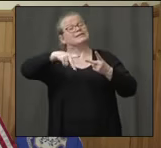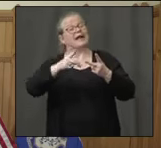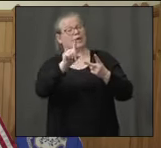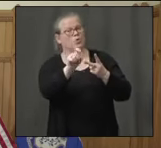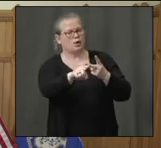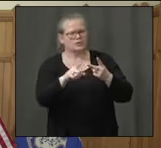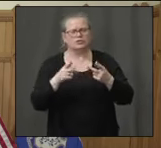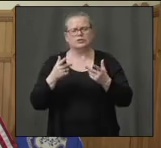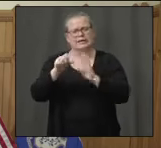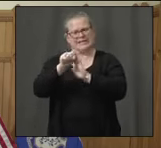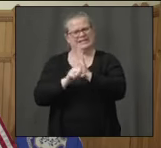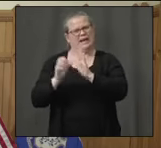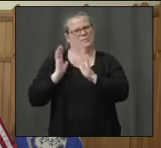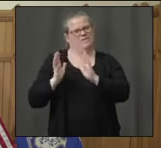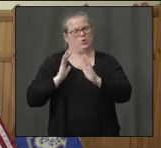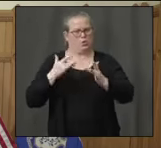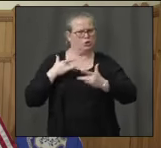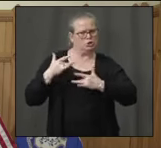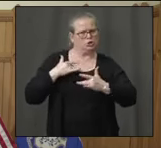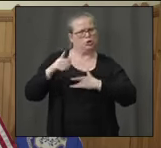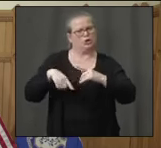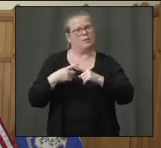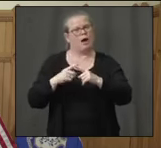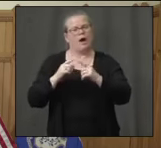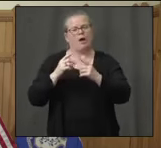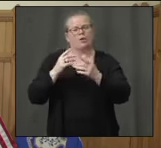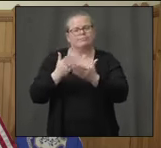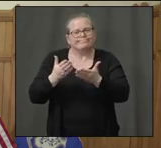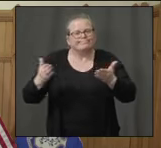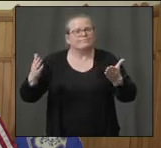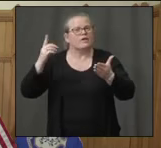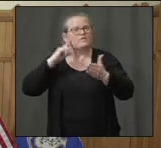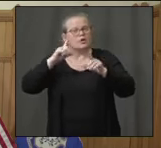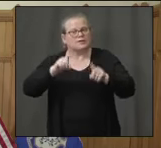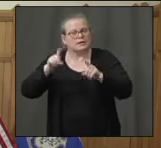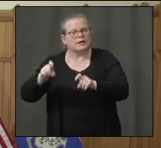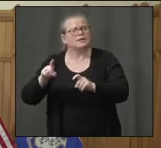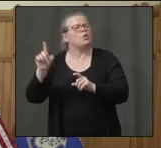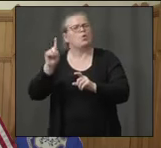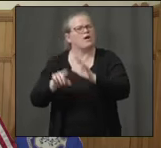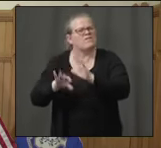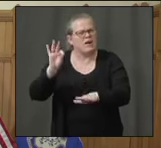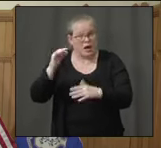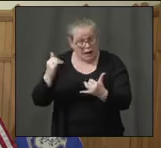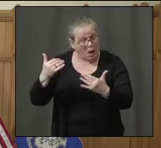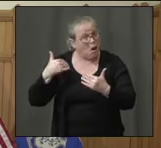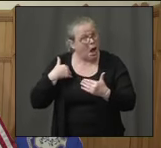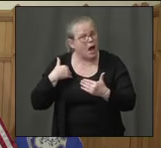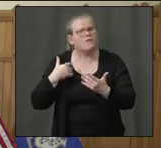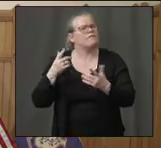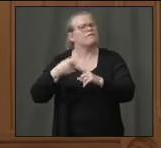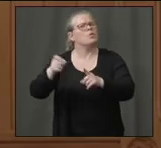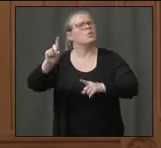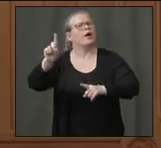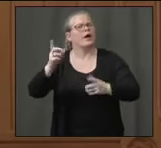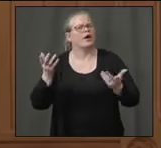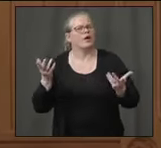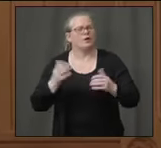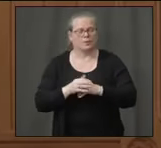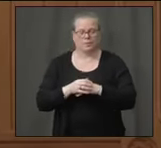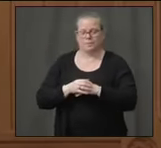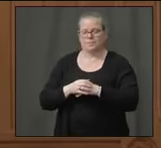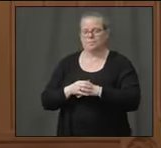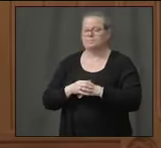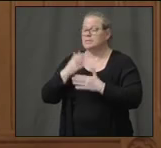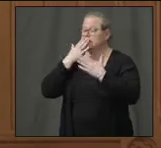I guess where have we found all those supplies to be able to ramp up so much? Certainly. Thank you. So globally across Hartford